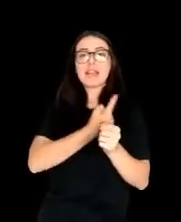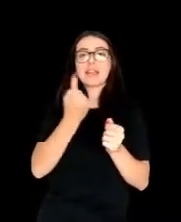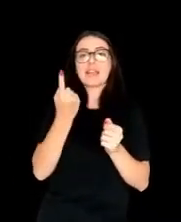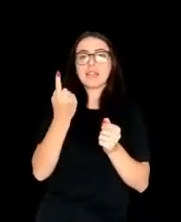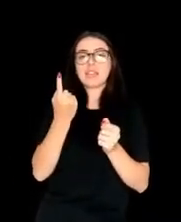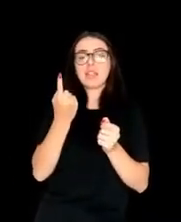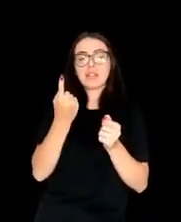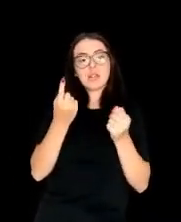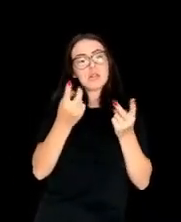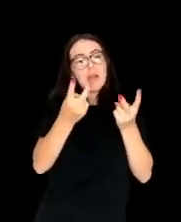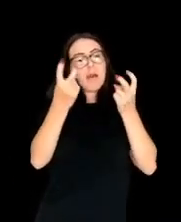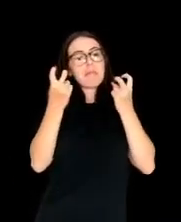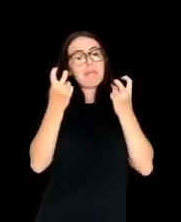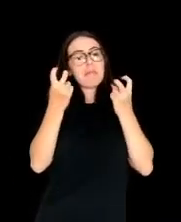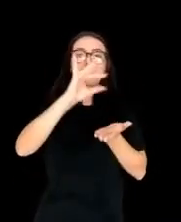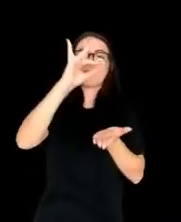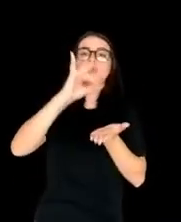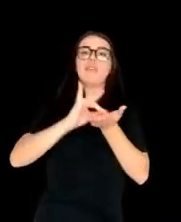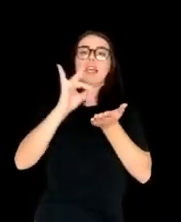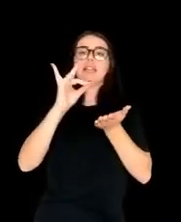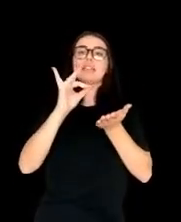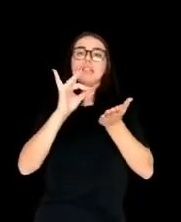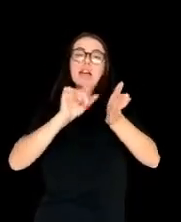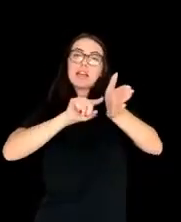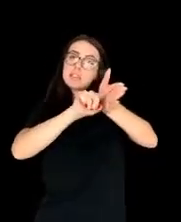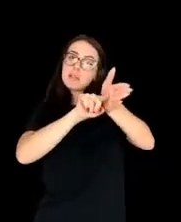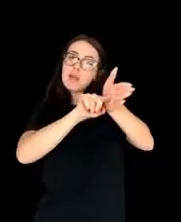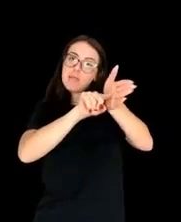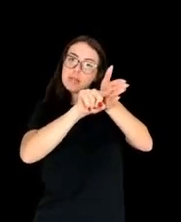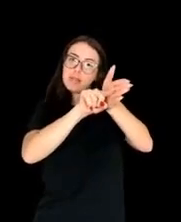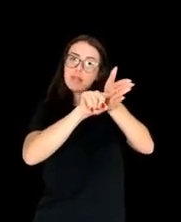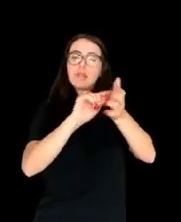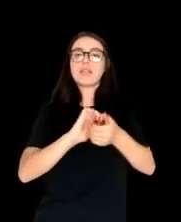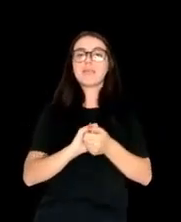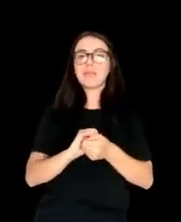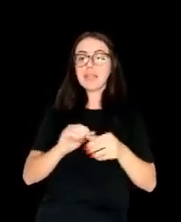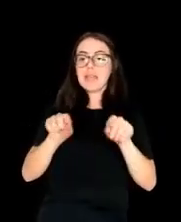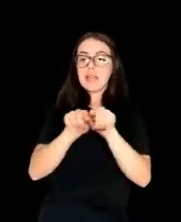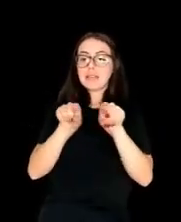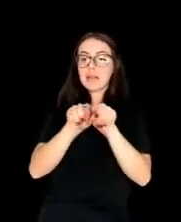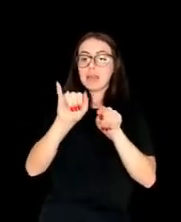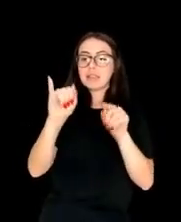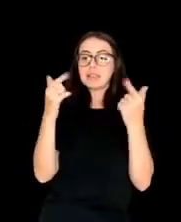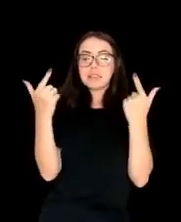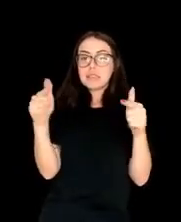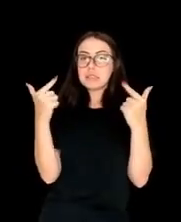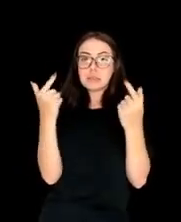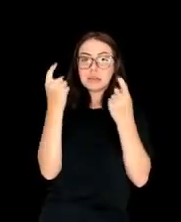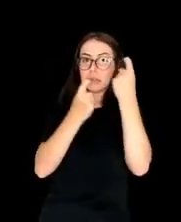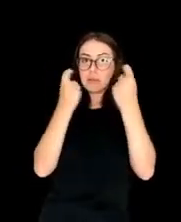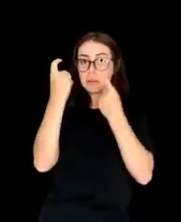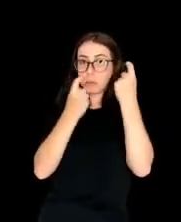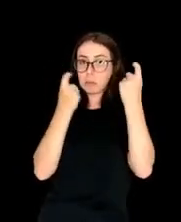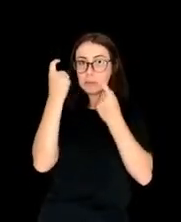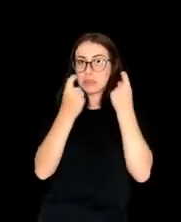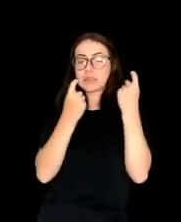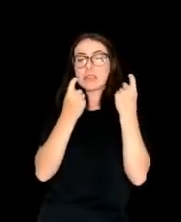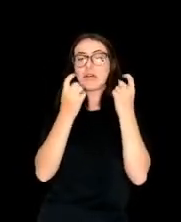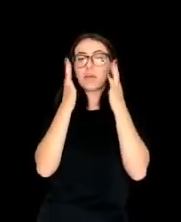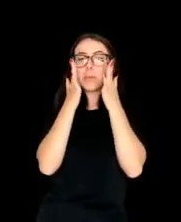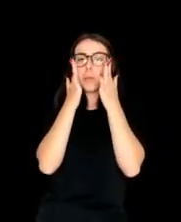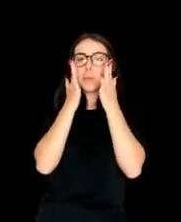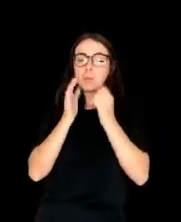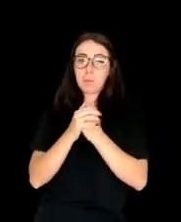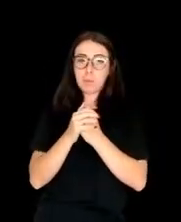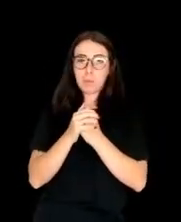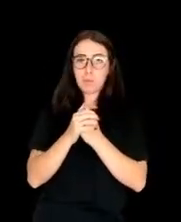gamed by purveyors of misinformation. More than that, we're rewarded for caring. We're told we should care about the health of